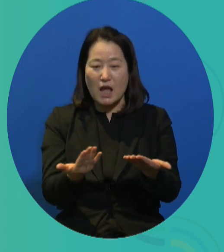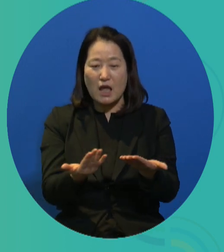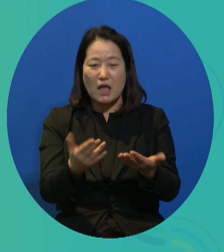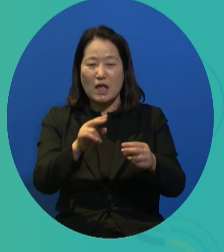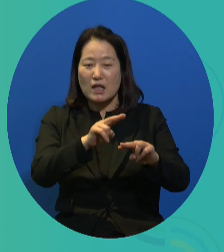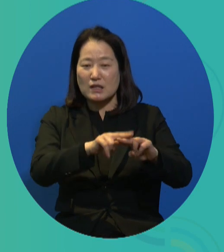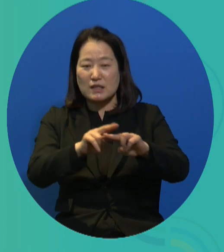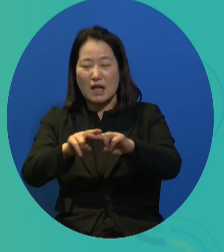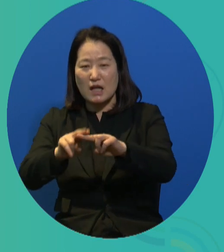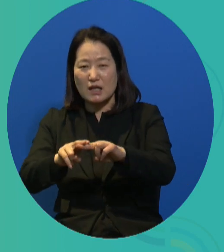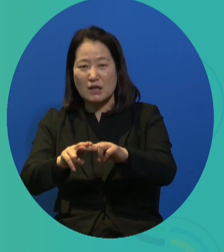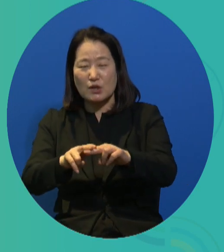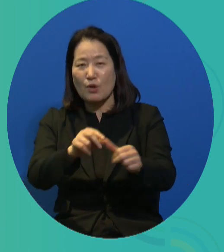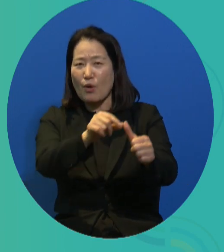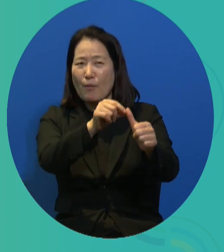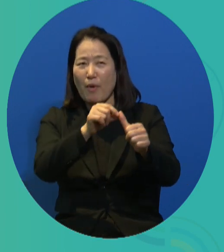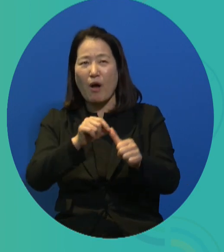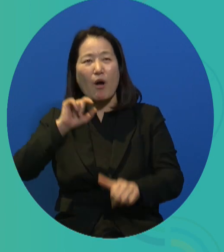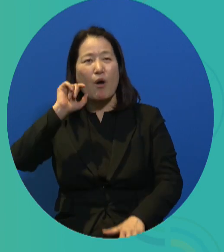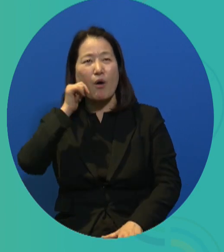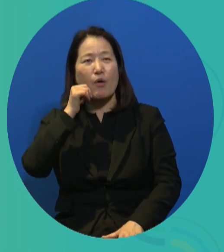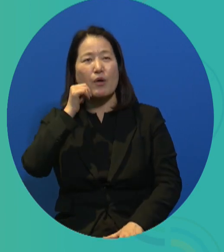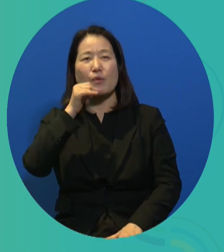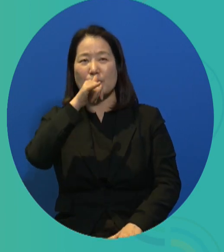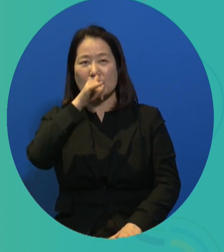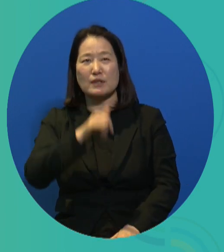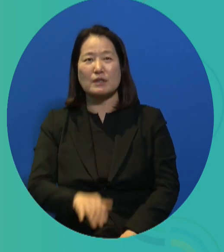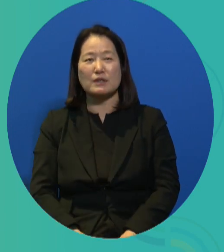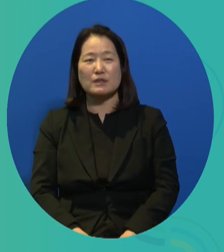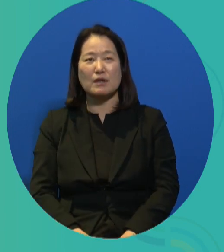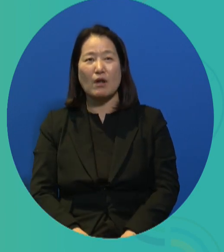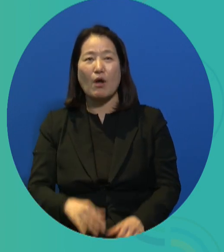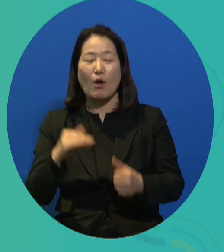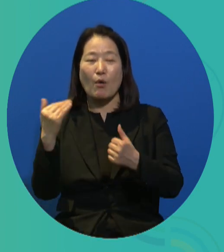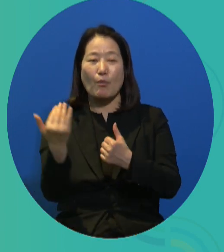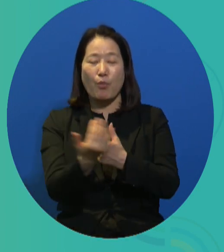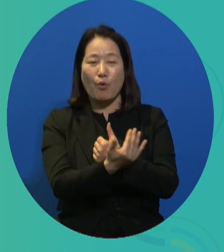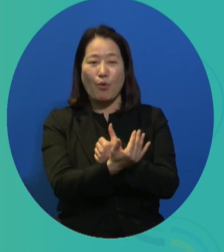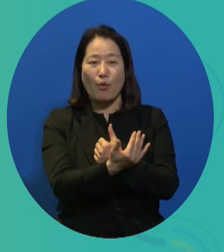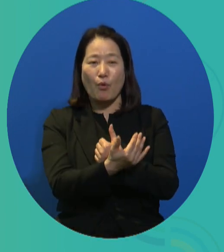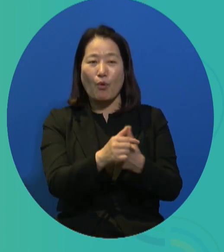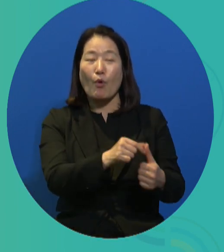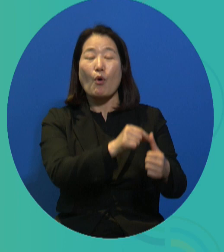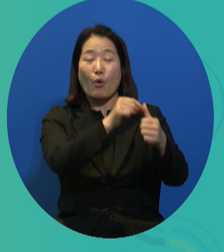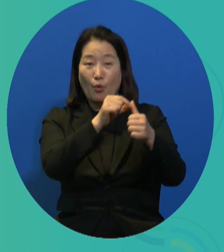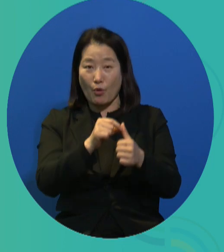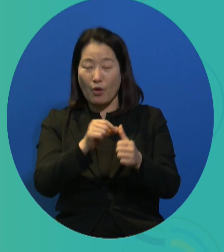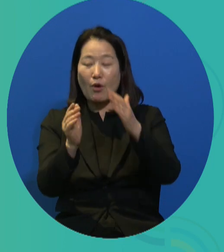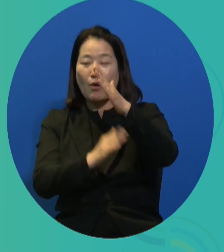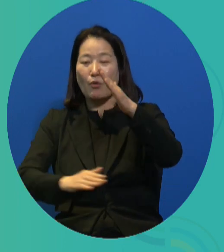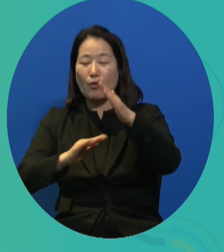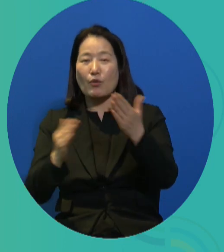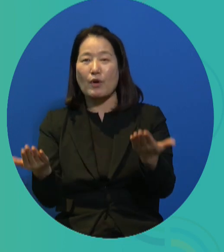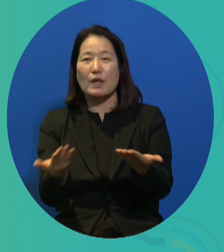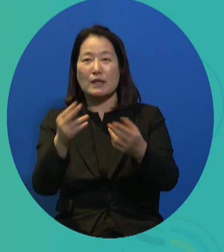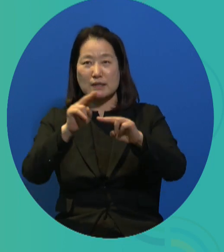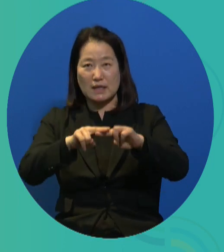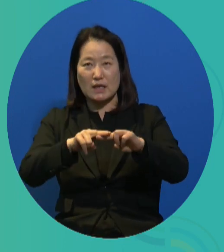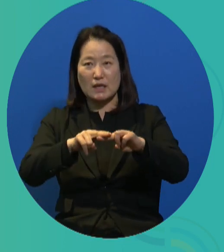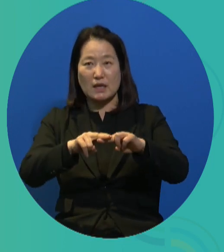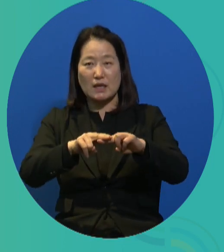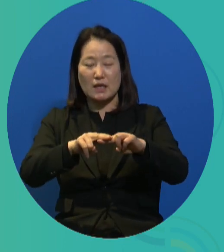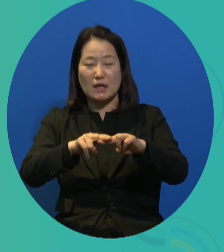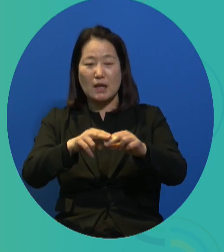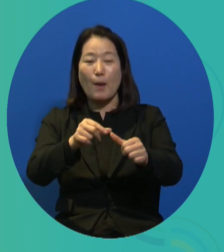fatal on the situation for persons with disabilities for protective employment and public